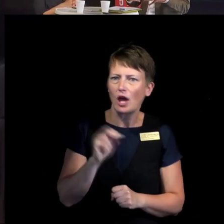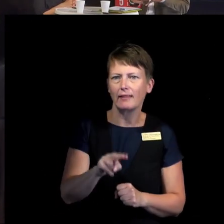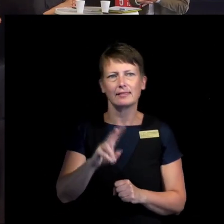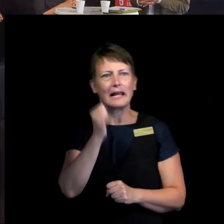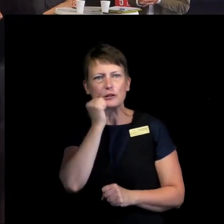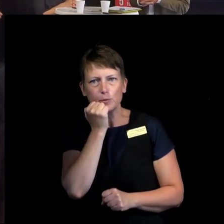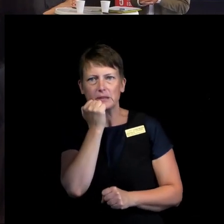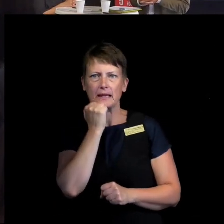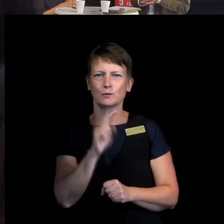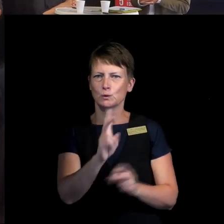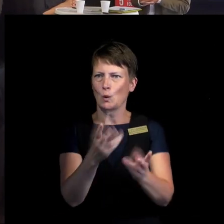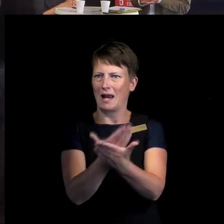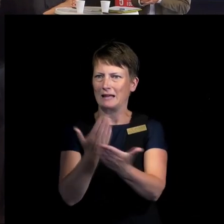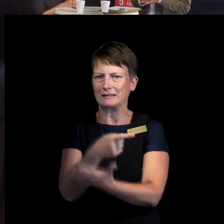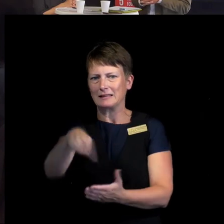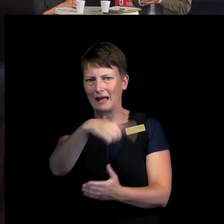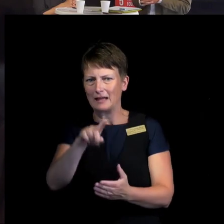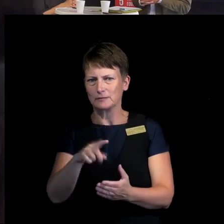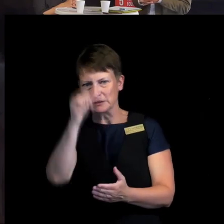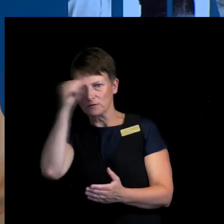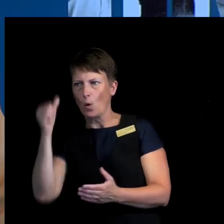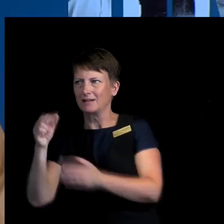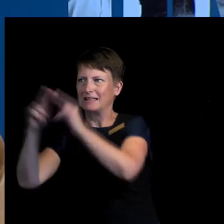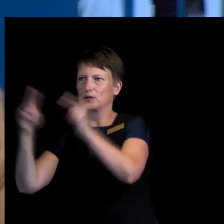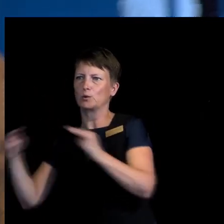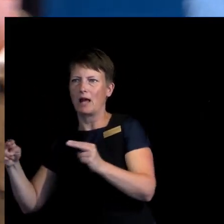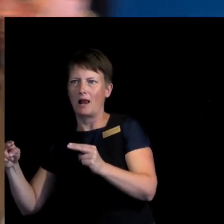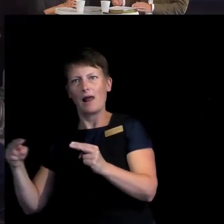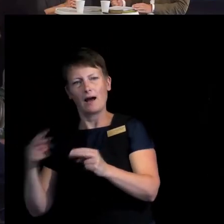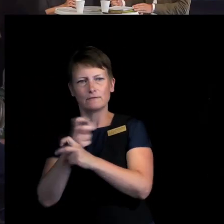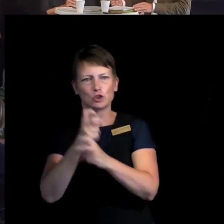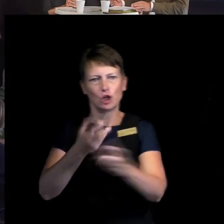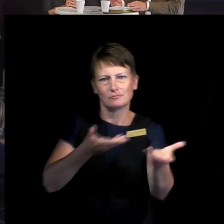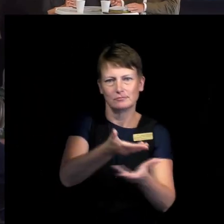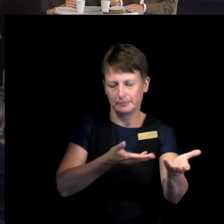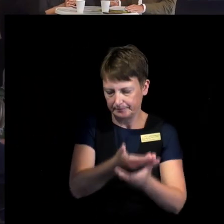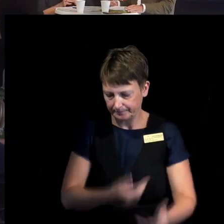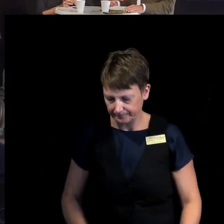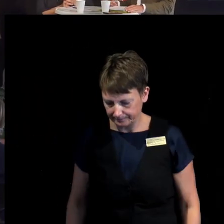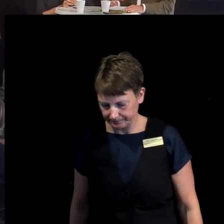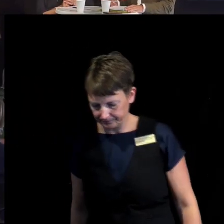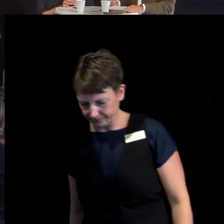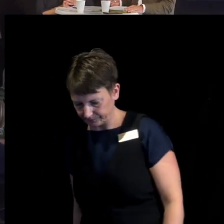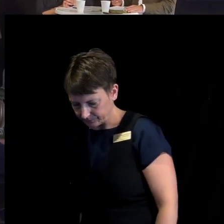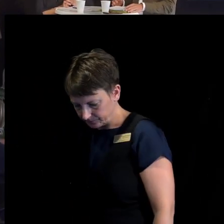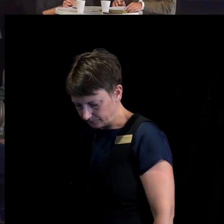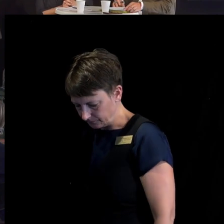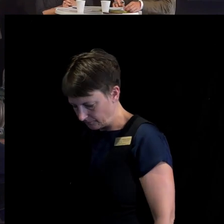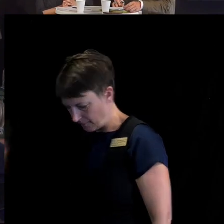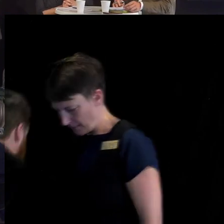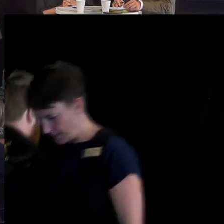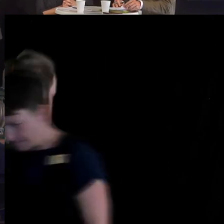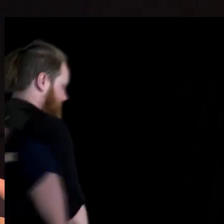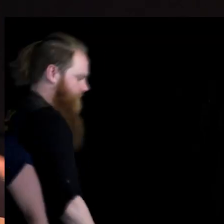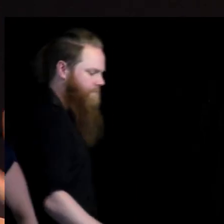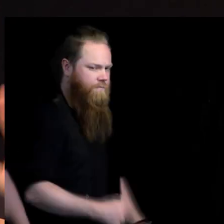very difficult to have the international community leading. Thanks. Maybe just before we sort of go on to the